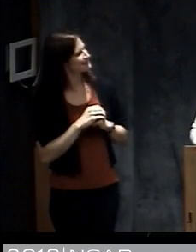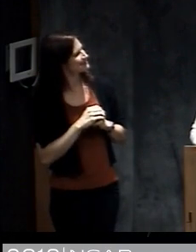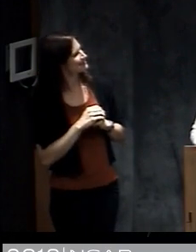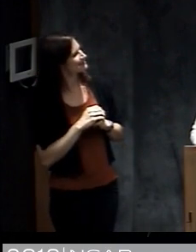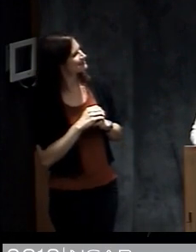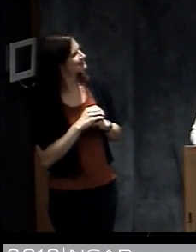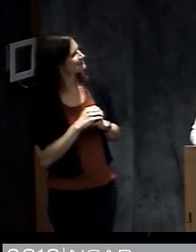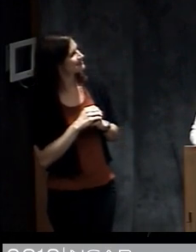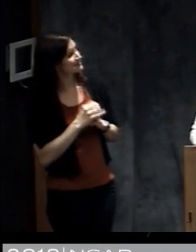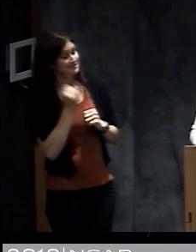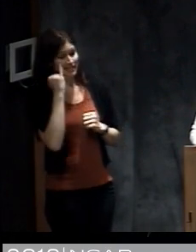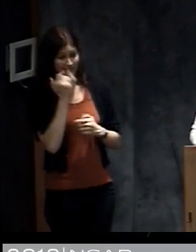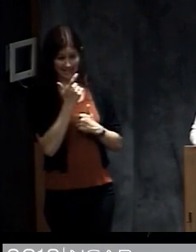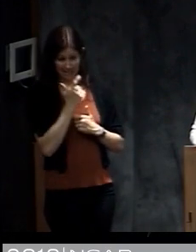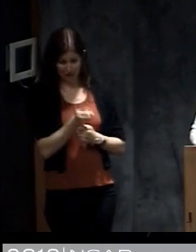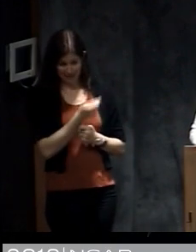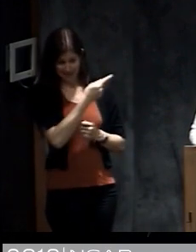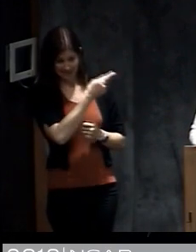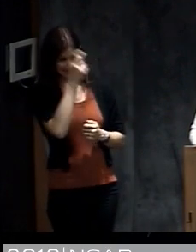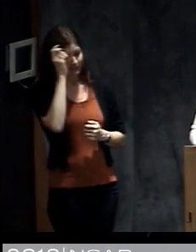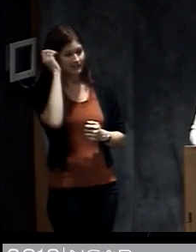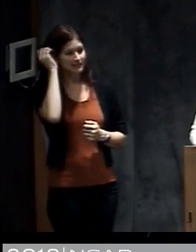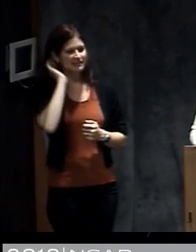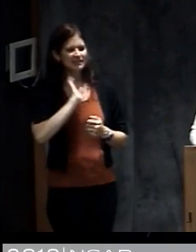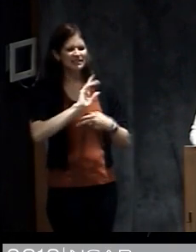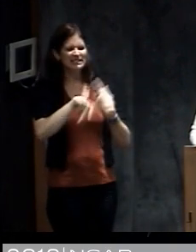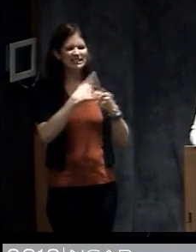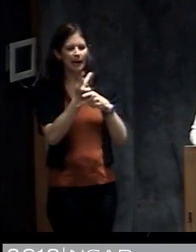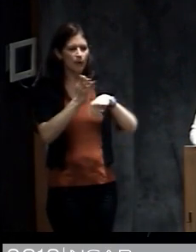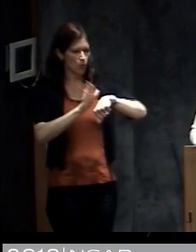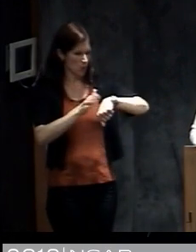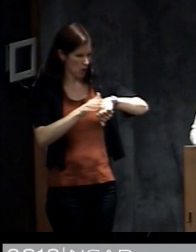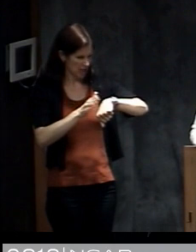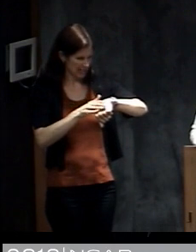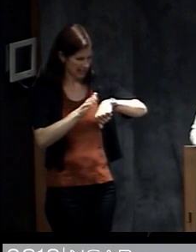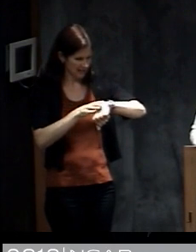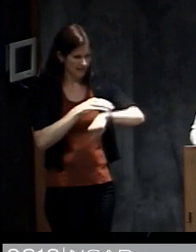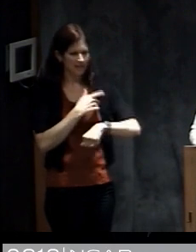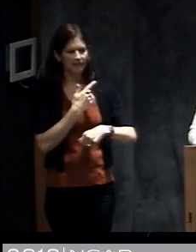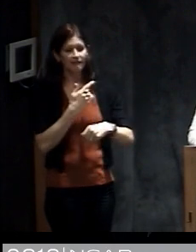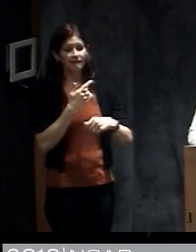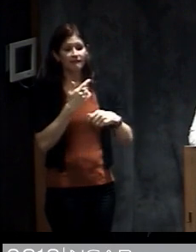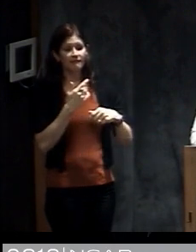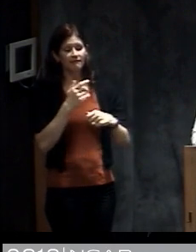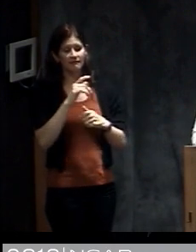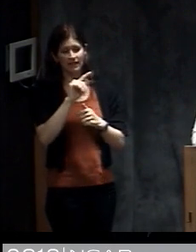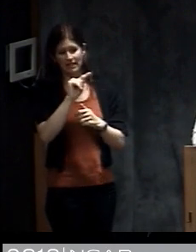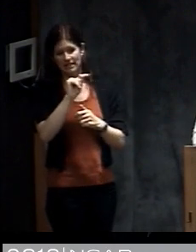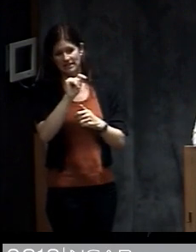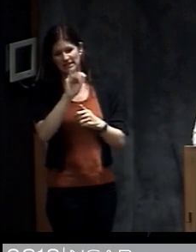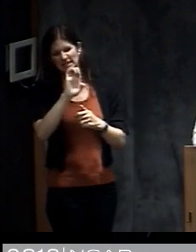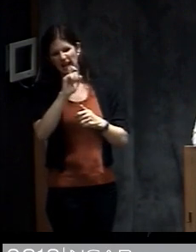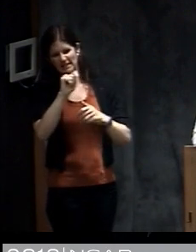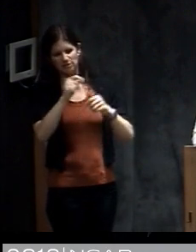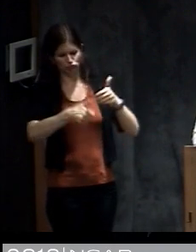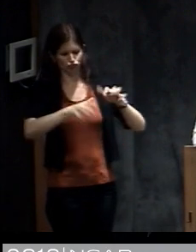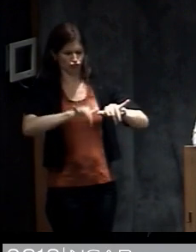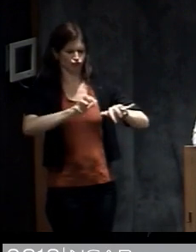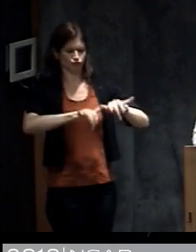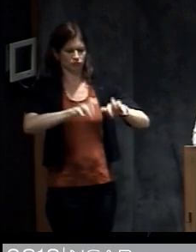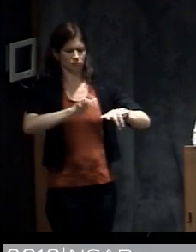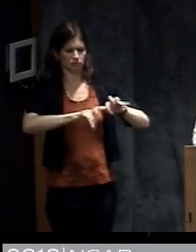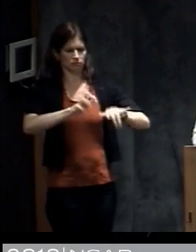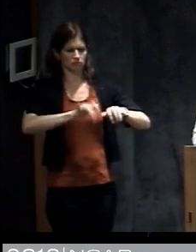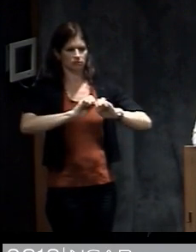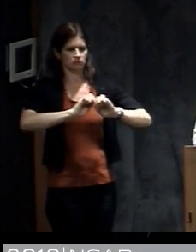are interested in the types of warnings that were available at this time they were basically text-based warnings. So this shows some examples of the warnings that were